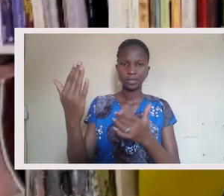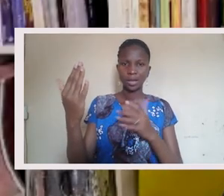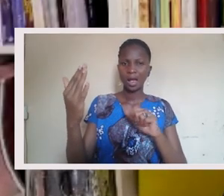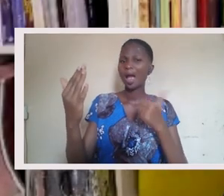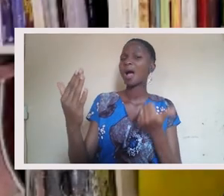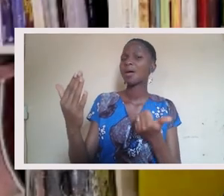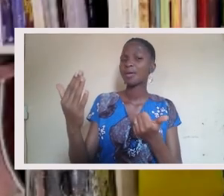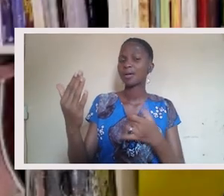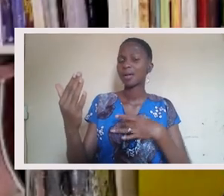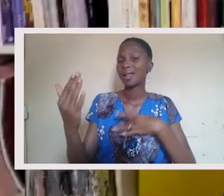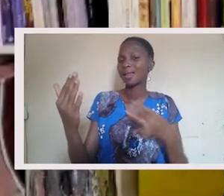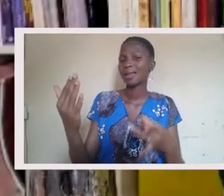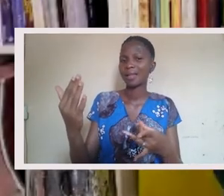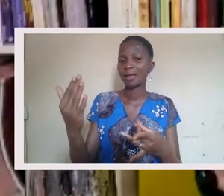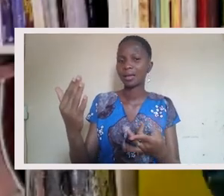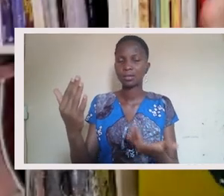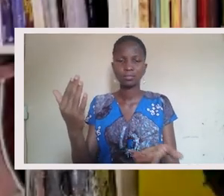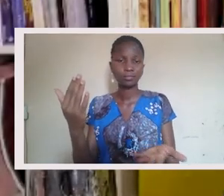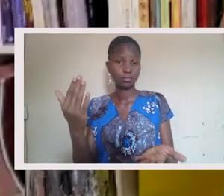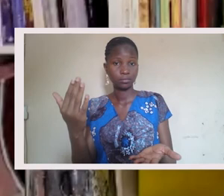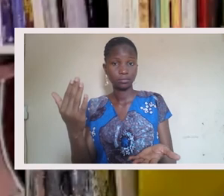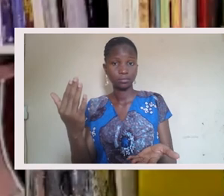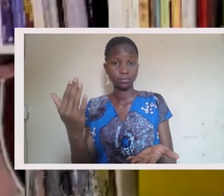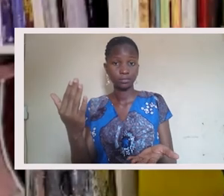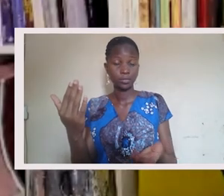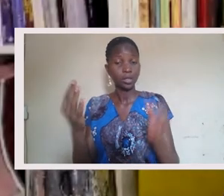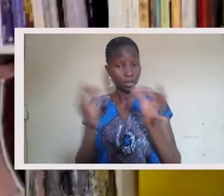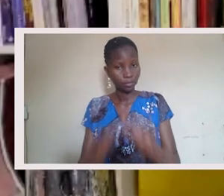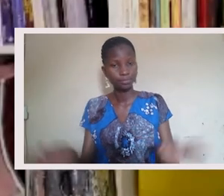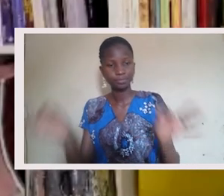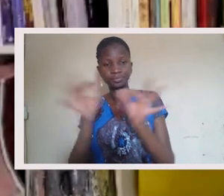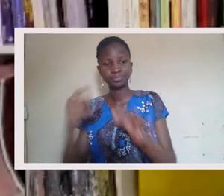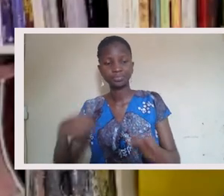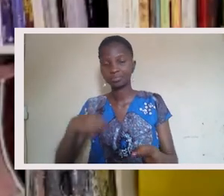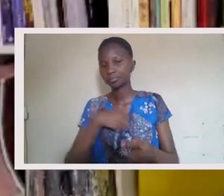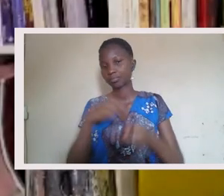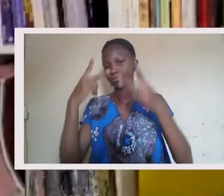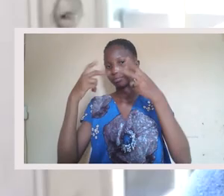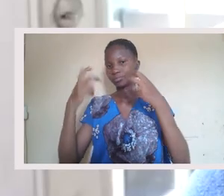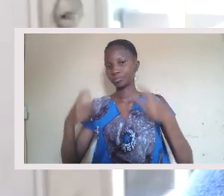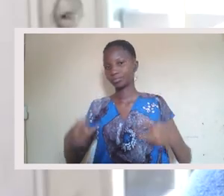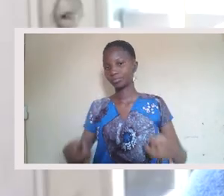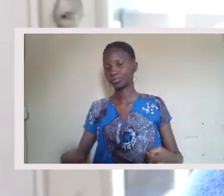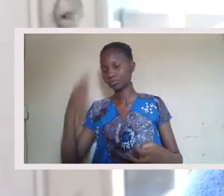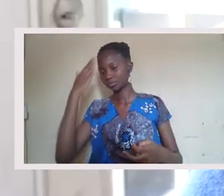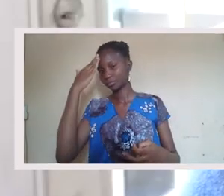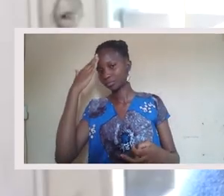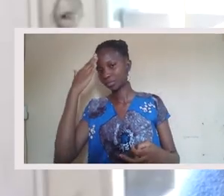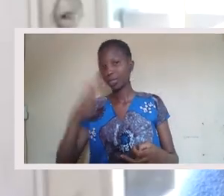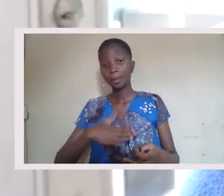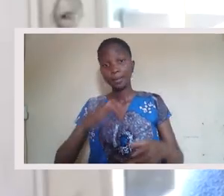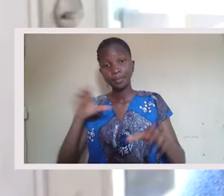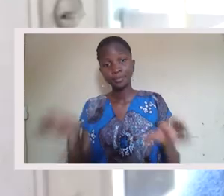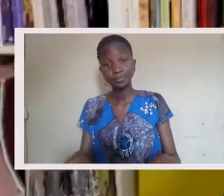everything that I subscribe to impacts other people's because I don't live in isolation. I am accountable for my